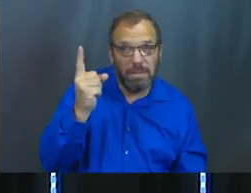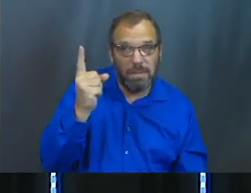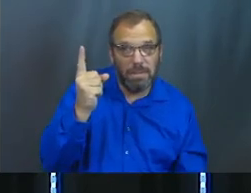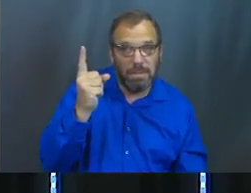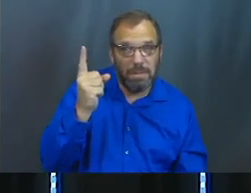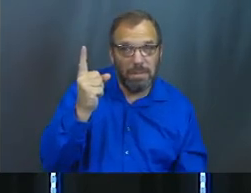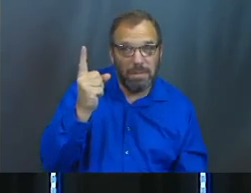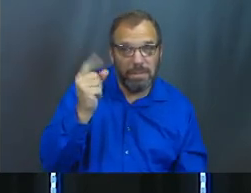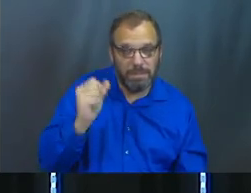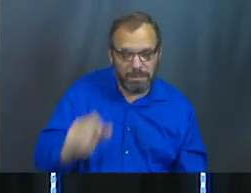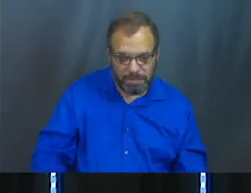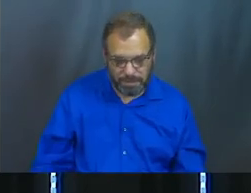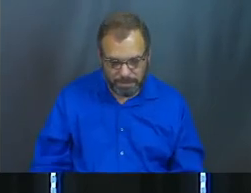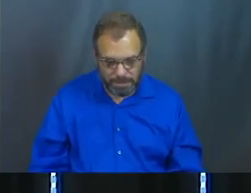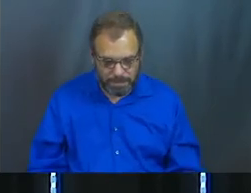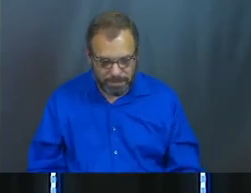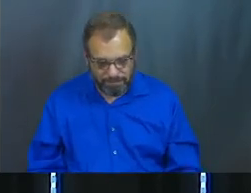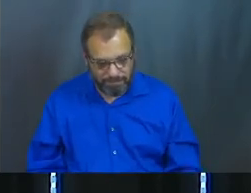Hmm.